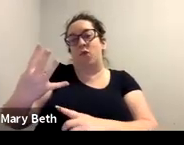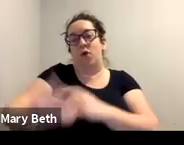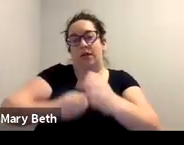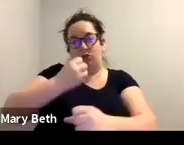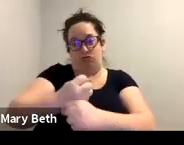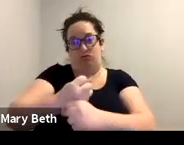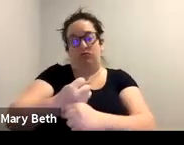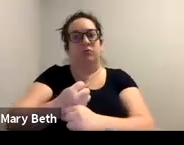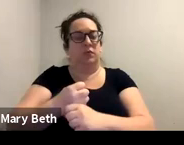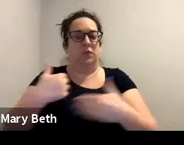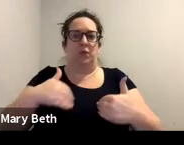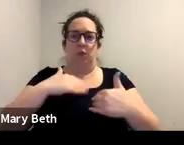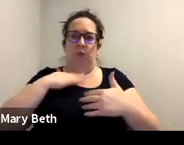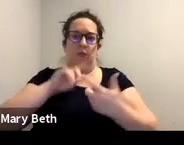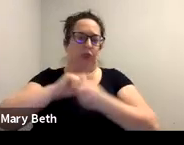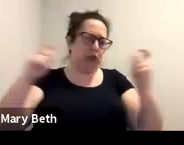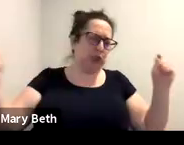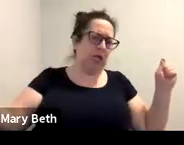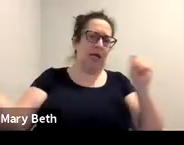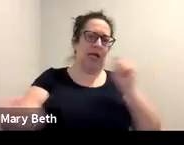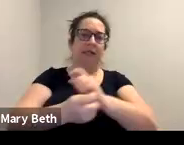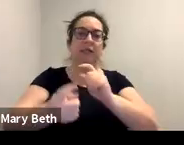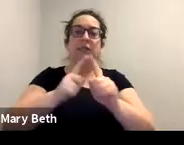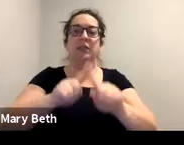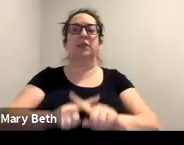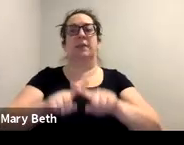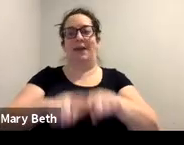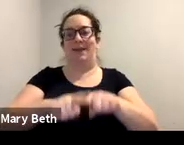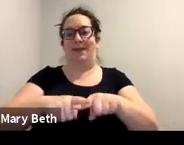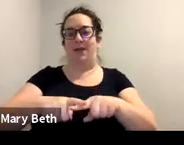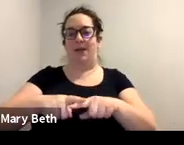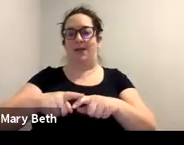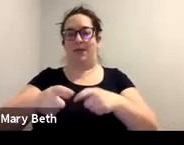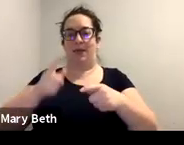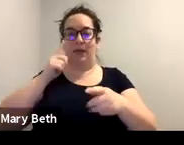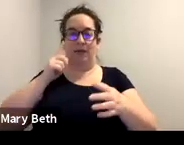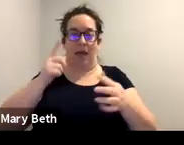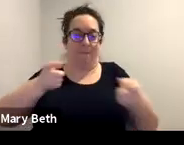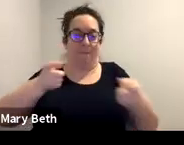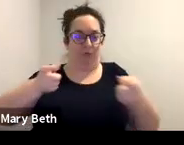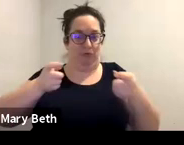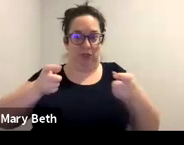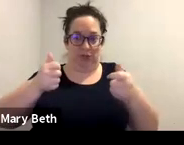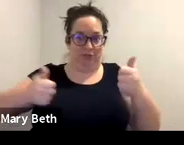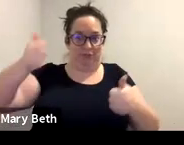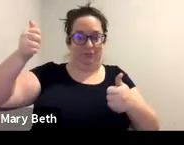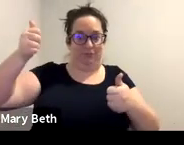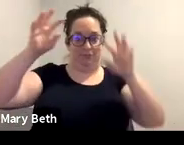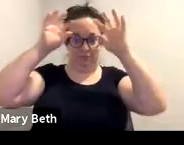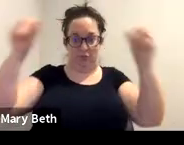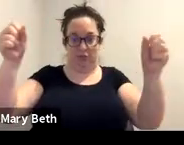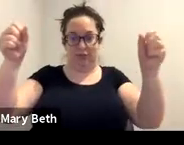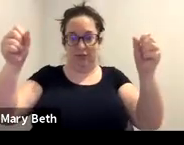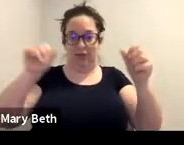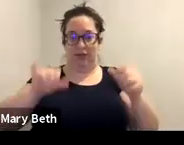change depending on the administration. If this was two years ago, I think this slide would look very,